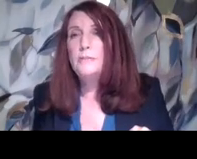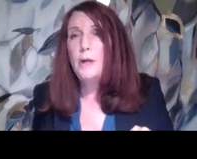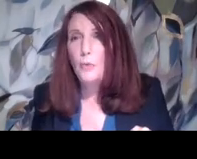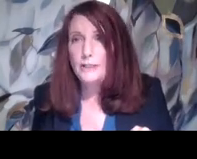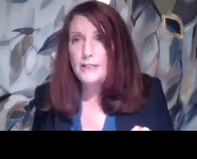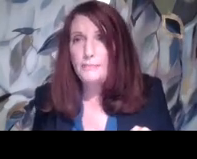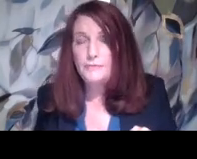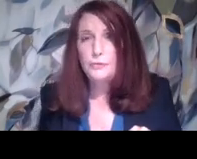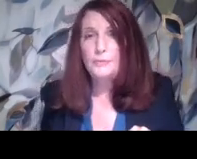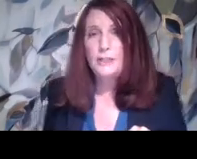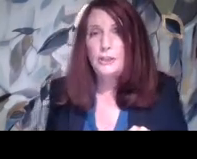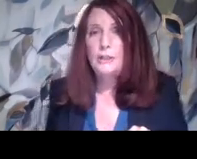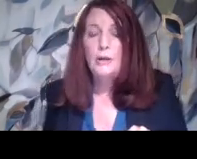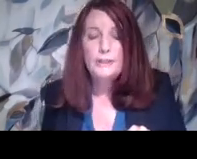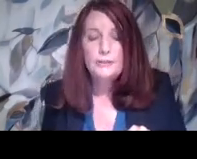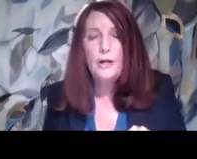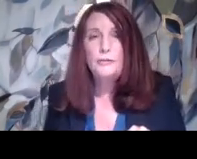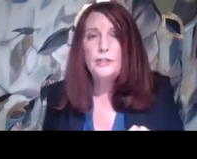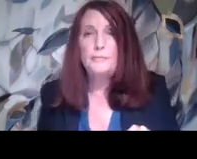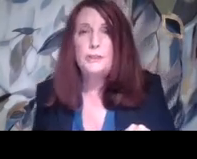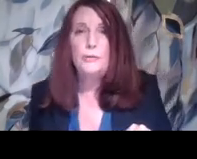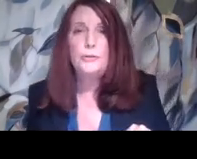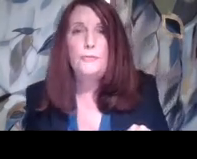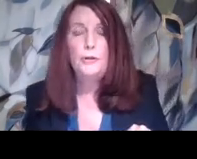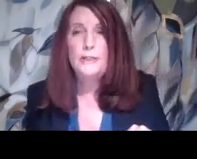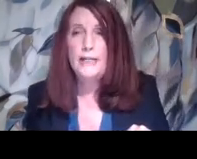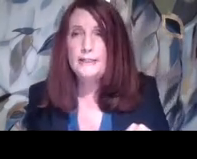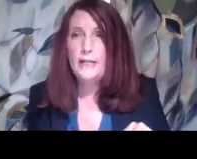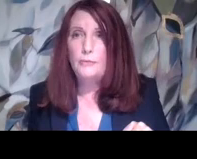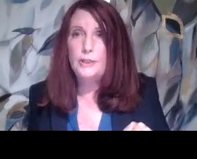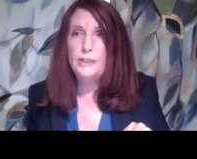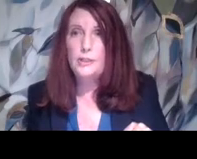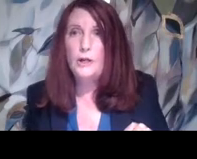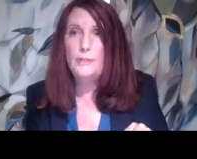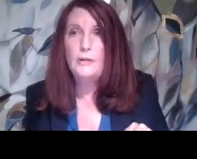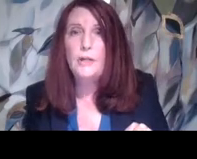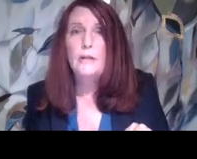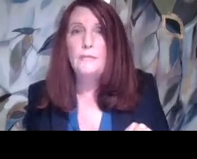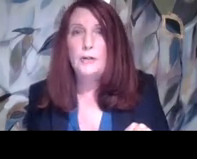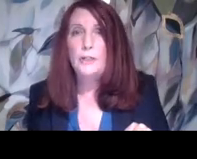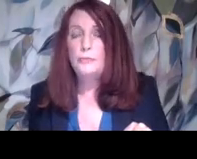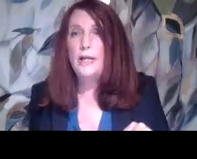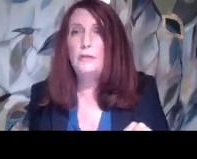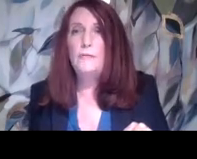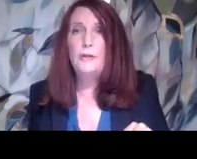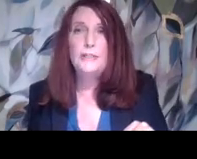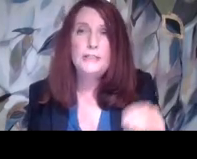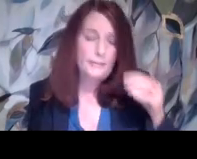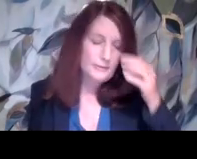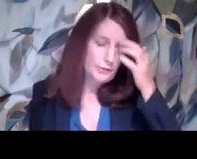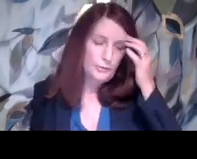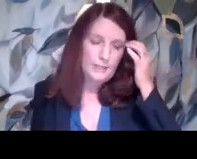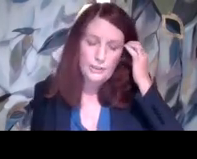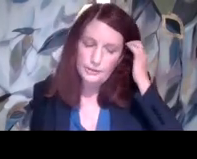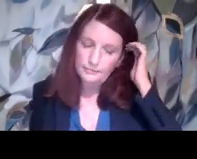that tells us about one type of discrimination, but there are other types too. So if we go to the next slide, we're going to talk about the various way, various